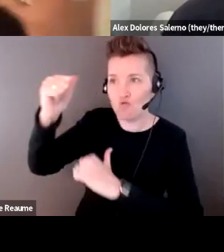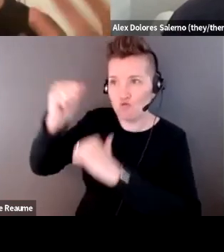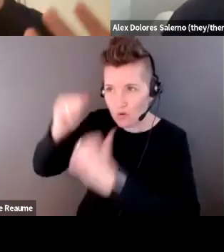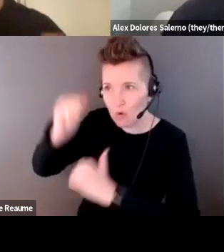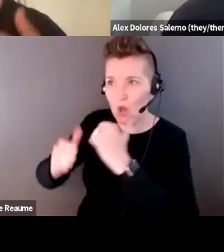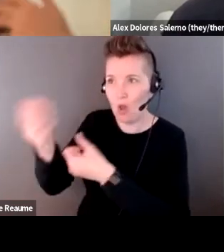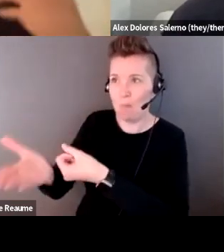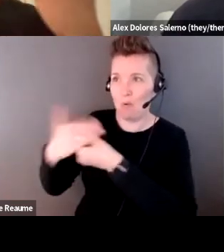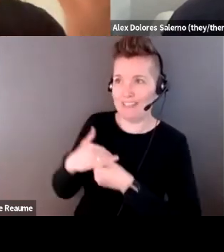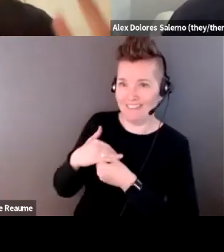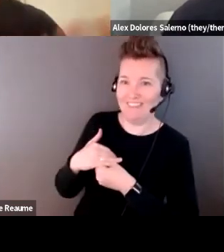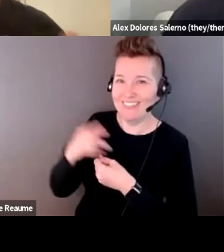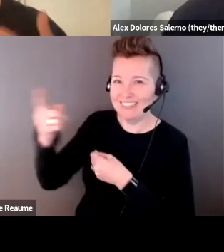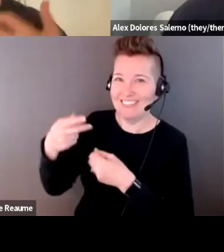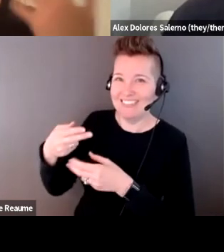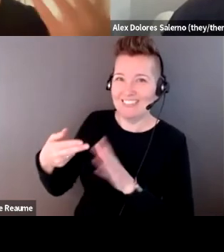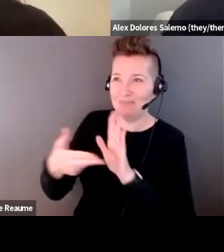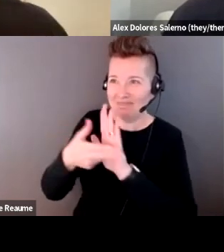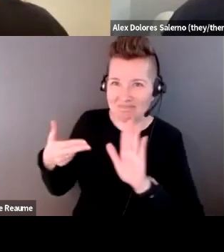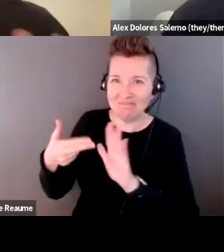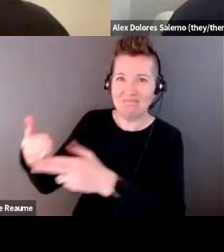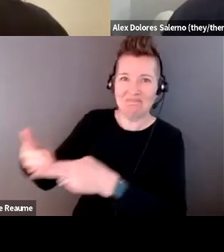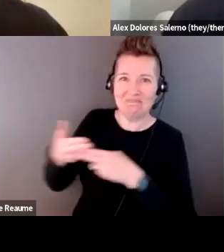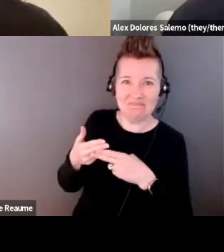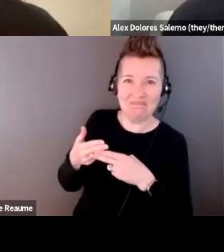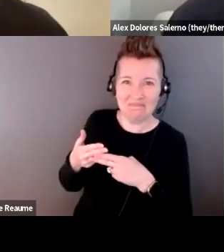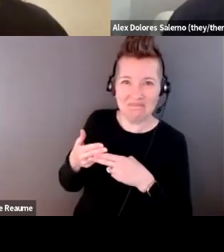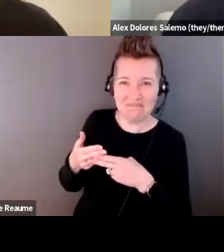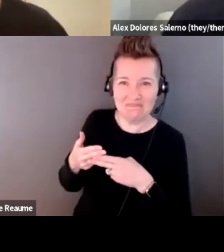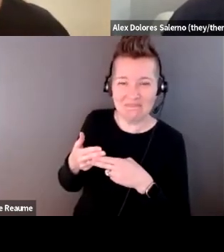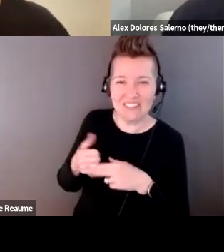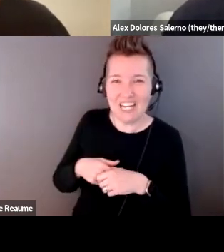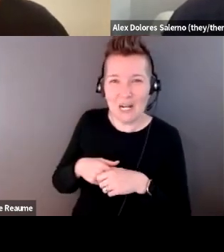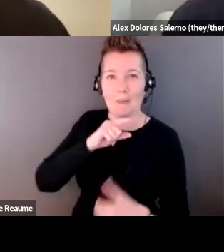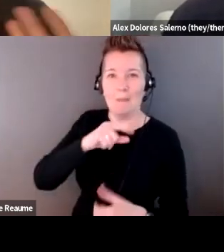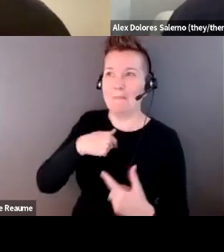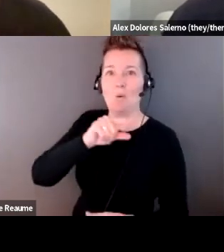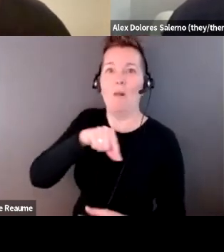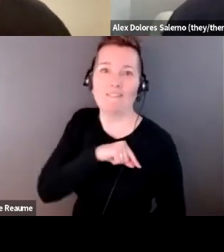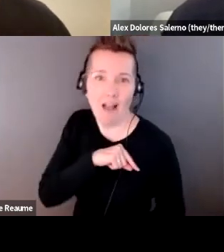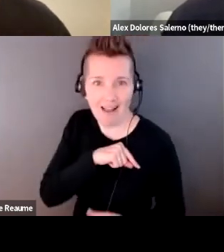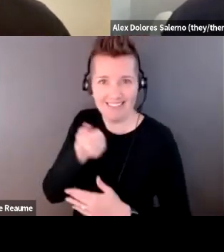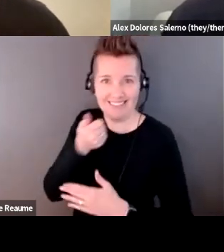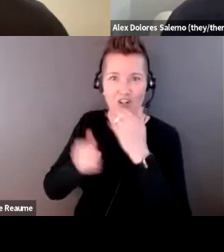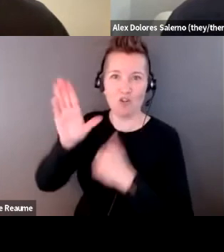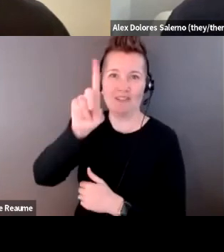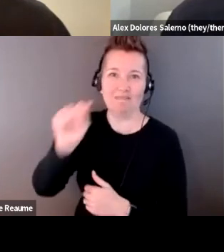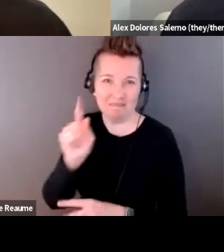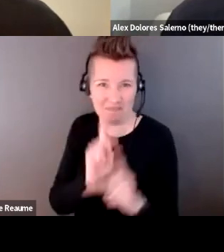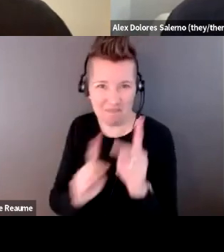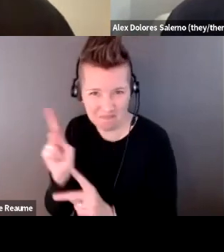diagnoses who have to do with legibility and of course, all of these things are like really you know.